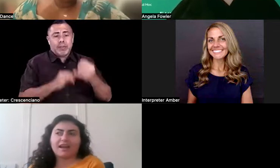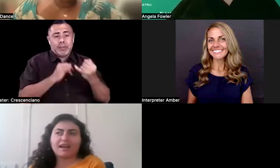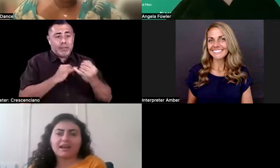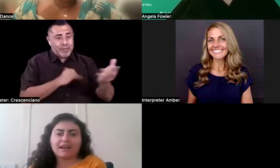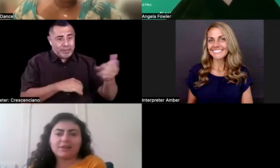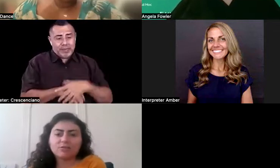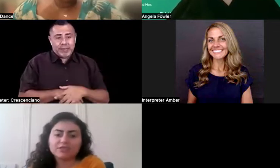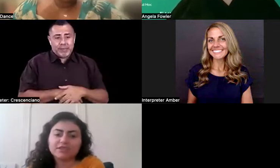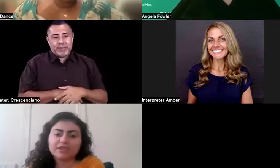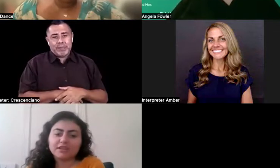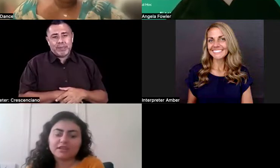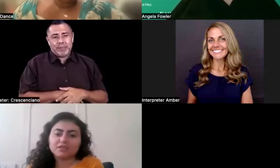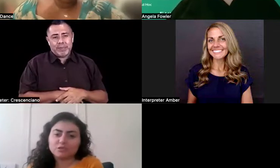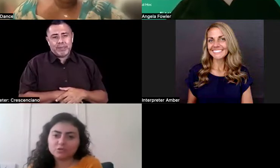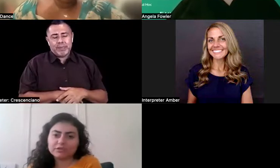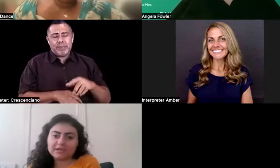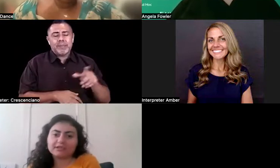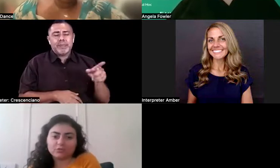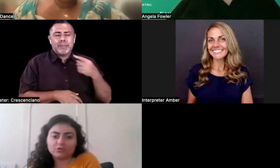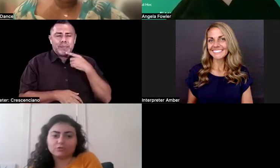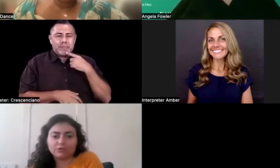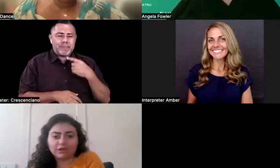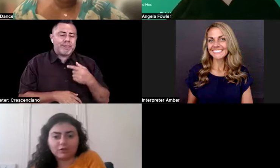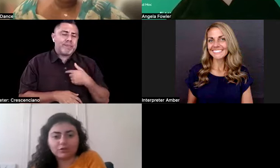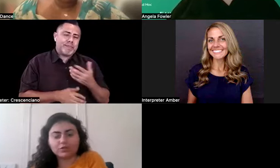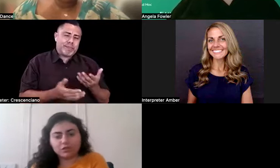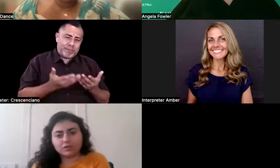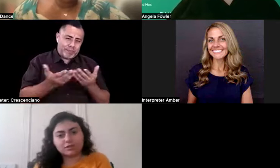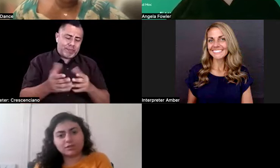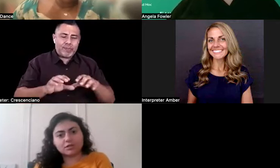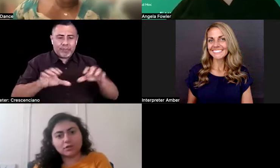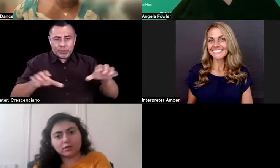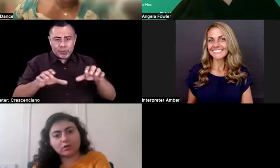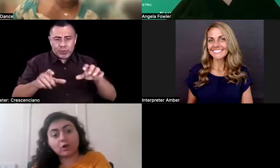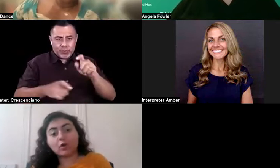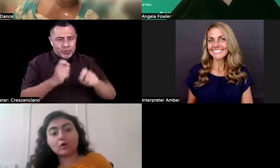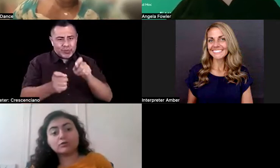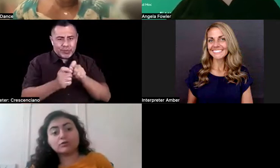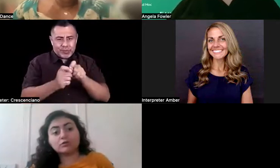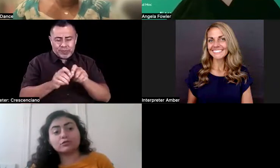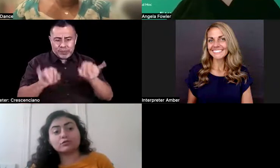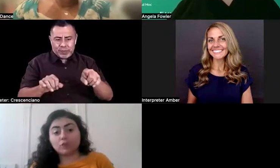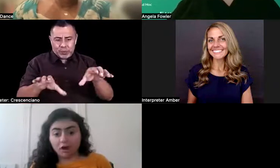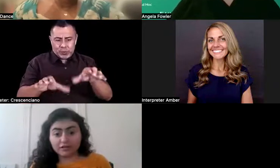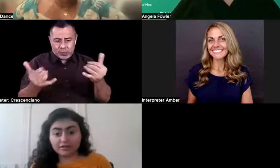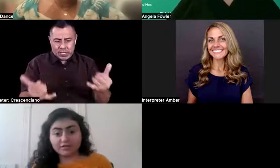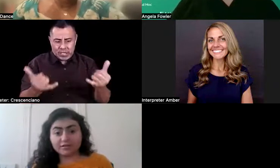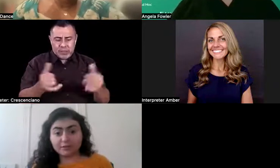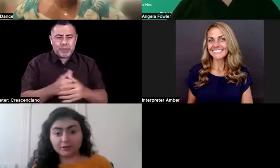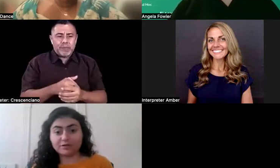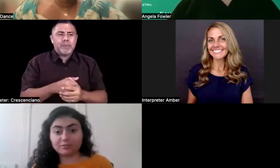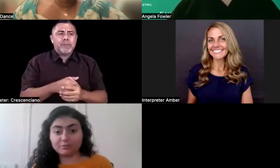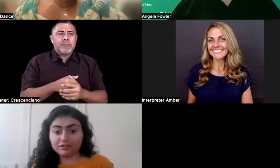I would say do exactly what you're doing now, which is go to talks